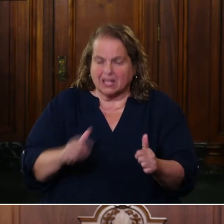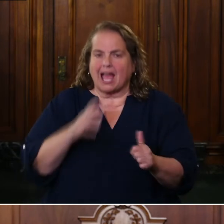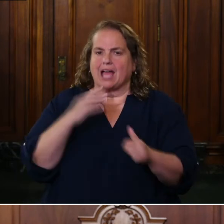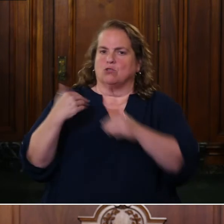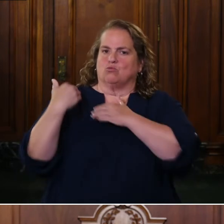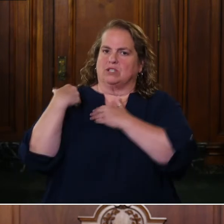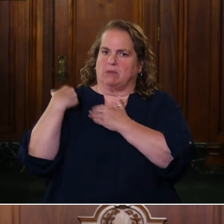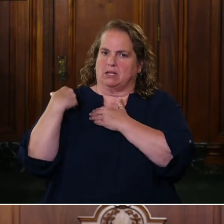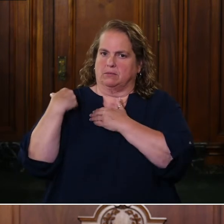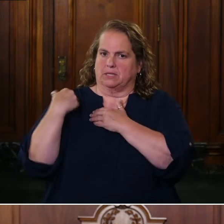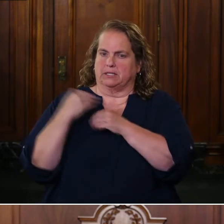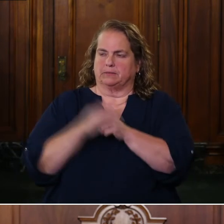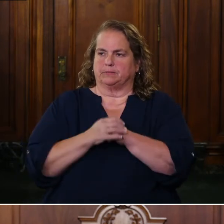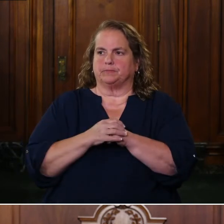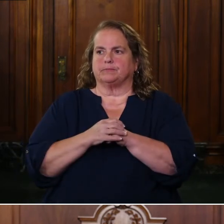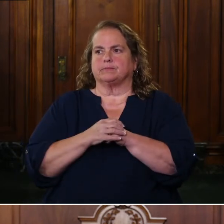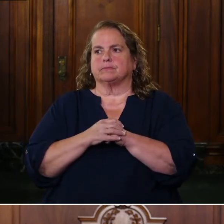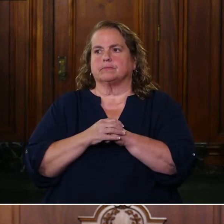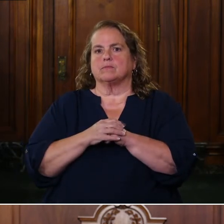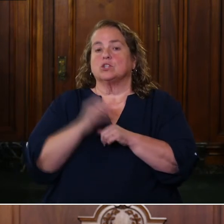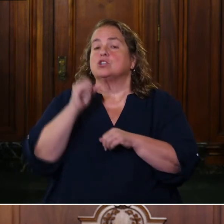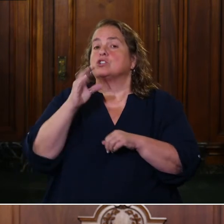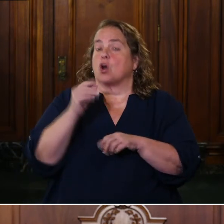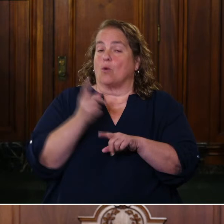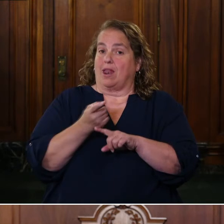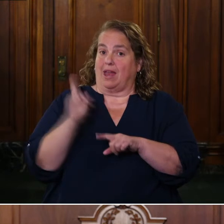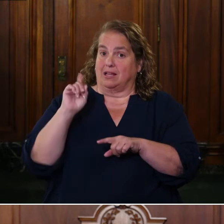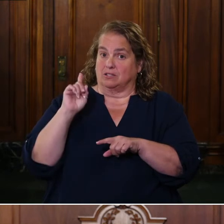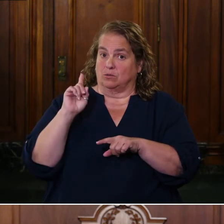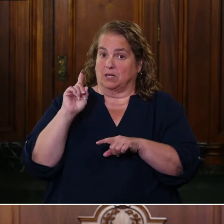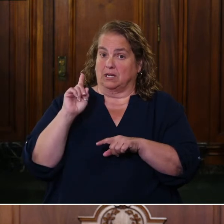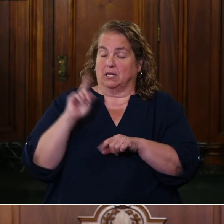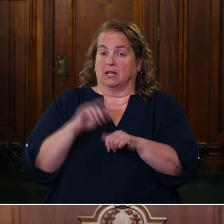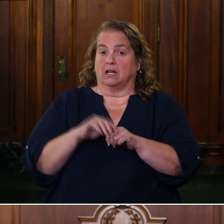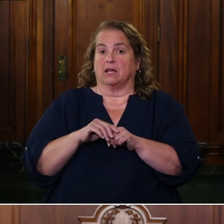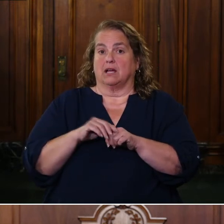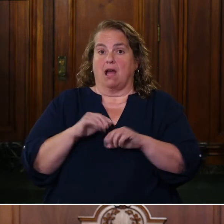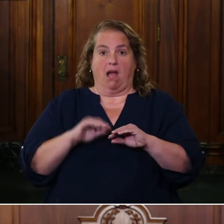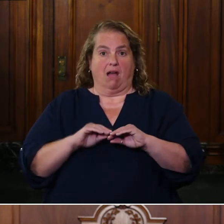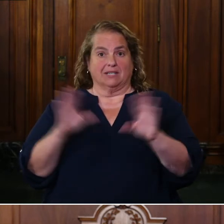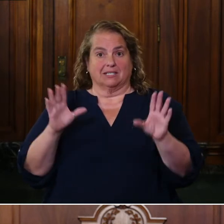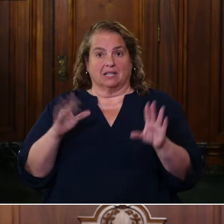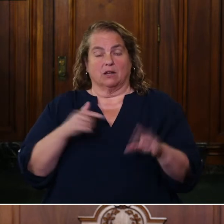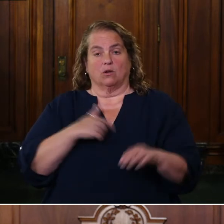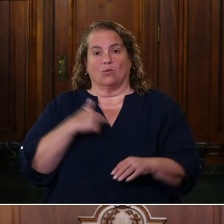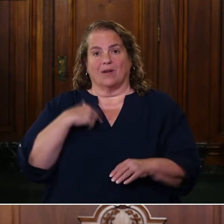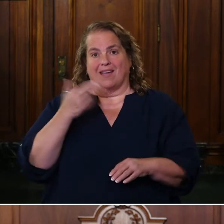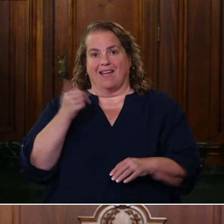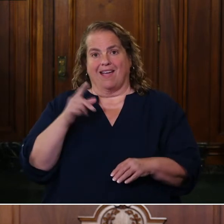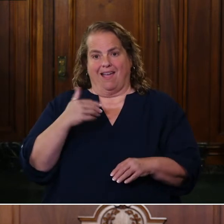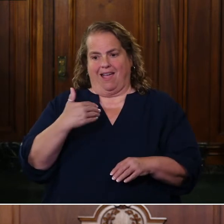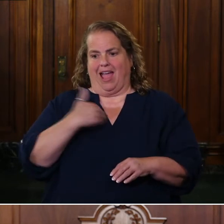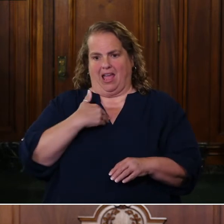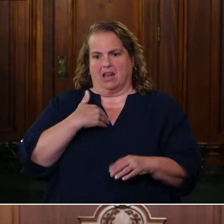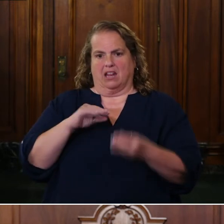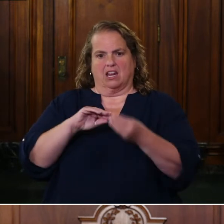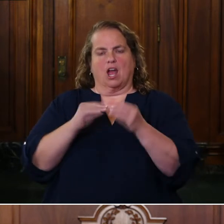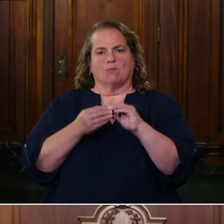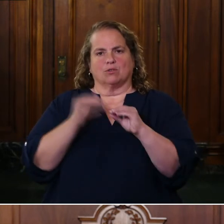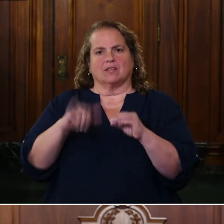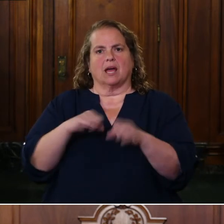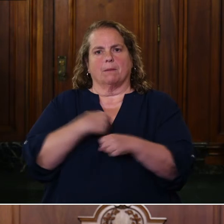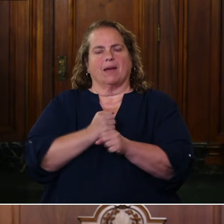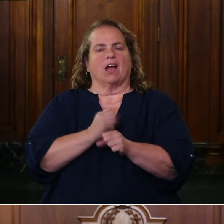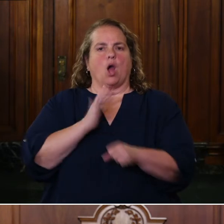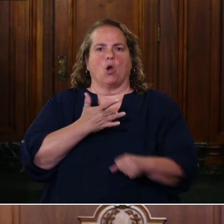responsibly. So last week, obviously, we have, we have numbers that, that, that, that make our